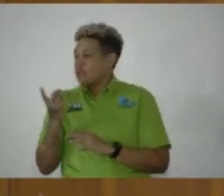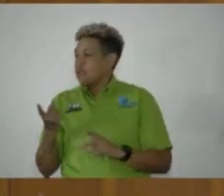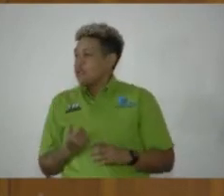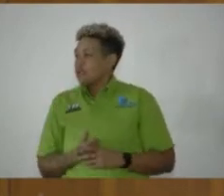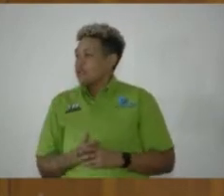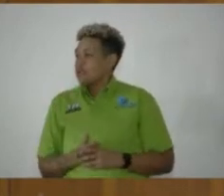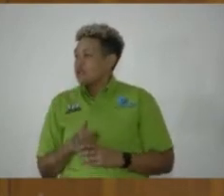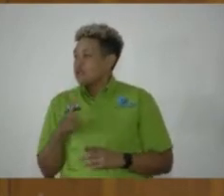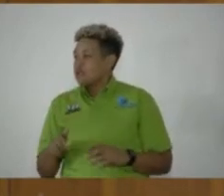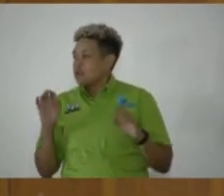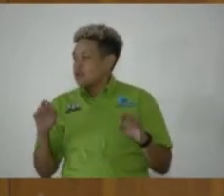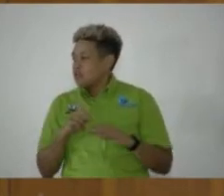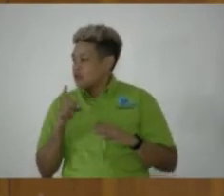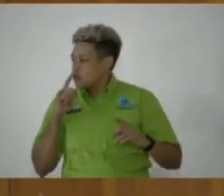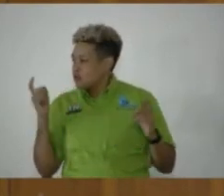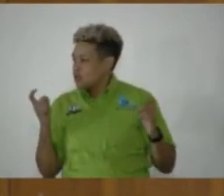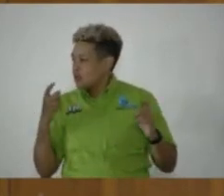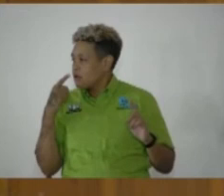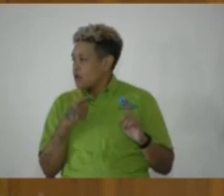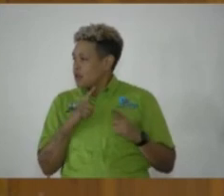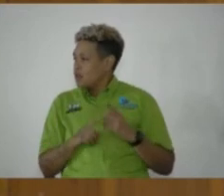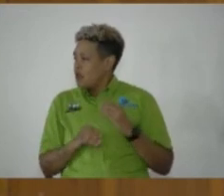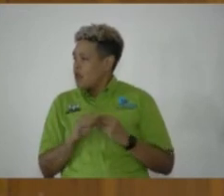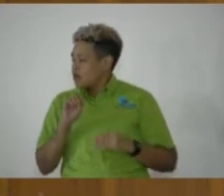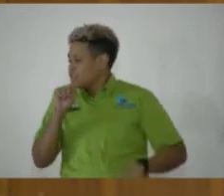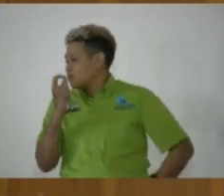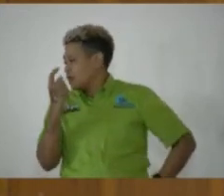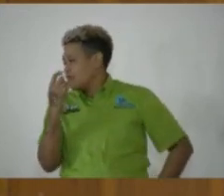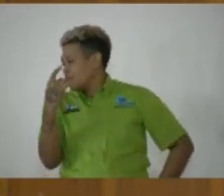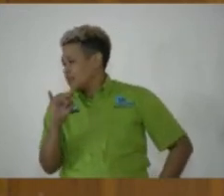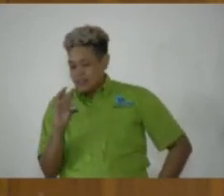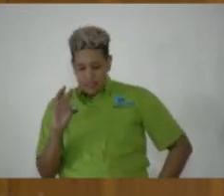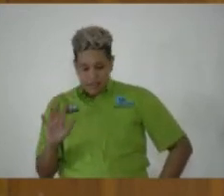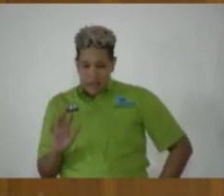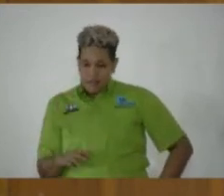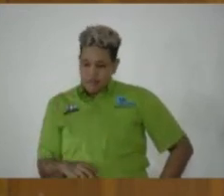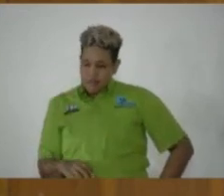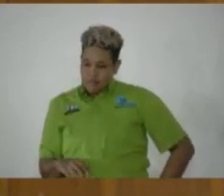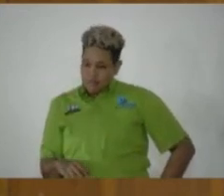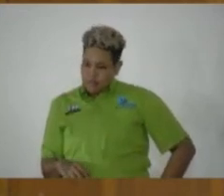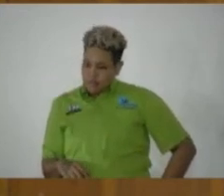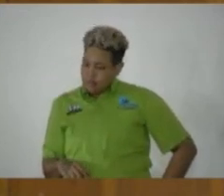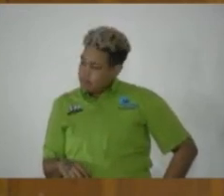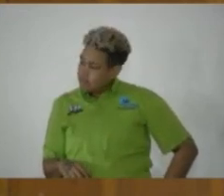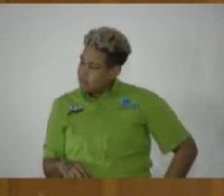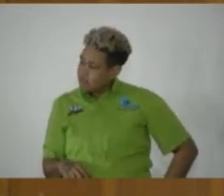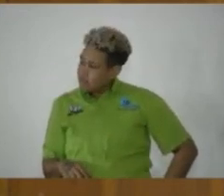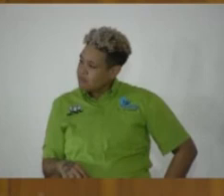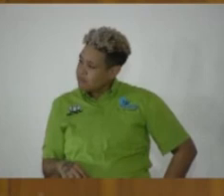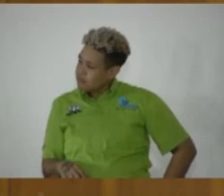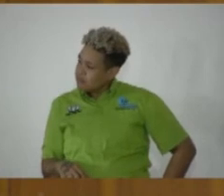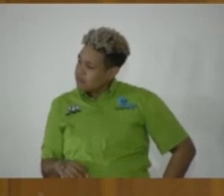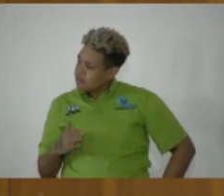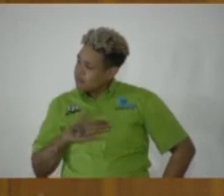This is an excellent day to celebrate him. On October the 11th, 1865, my question comes at the